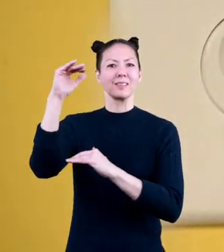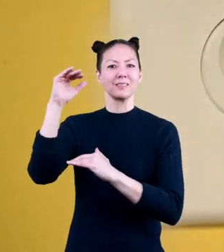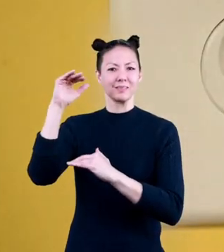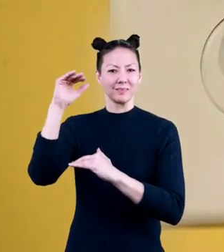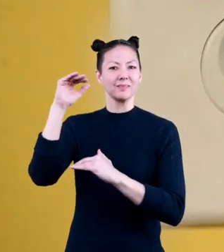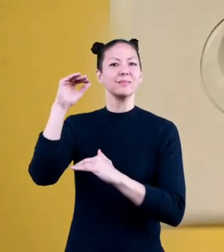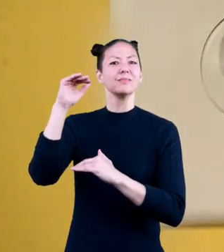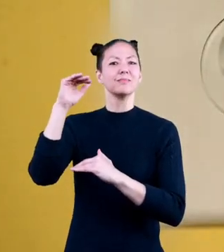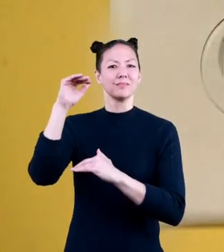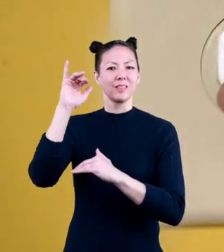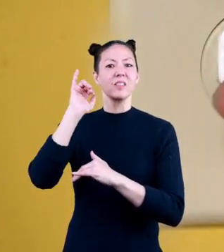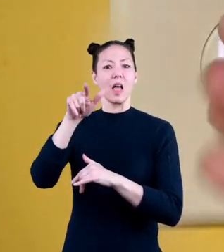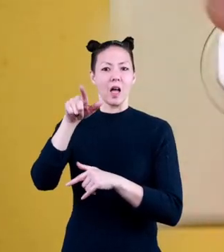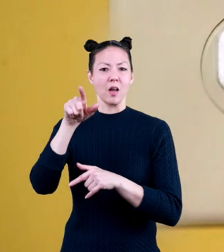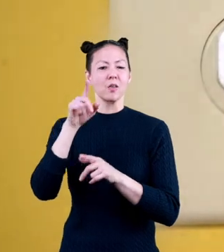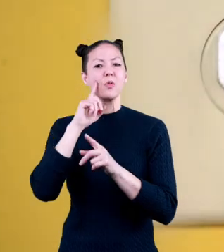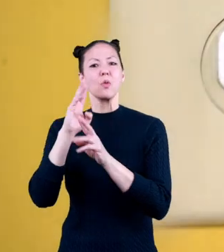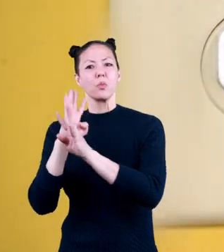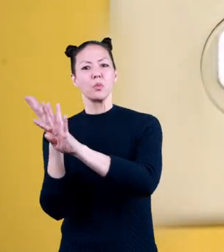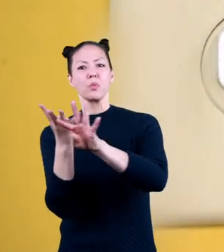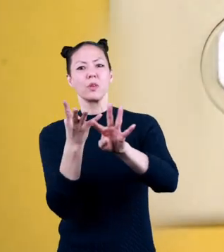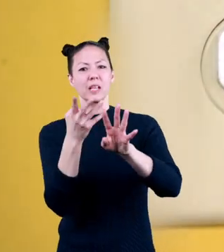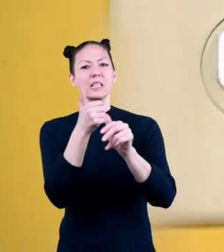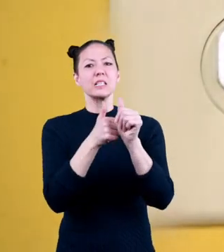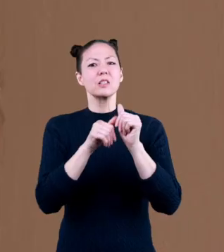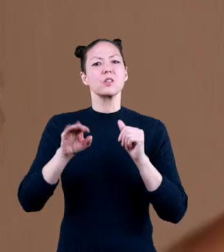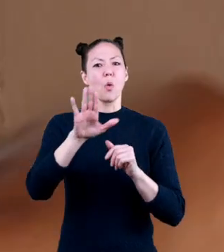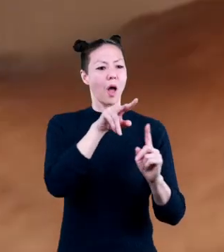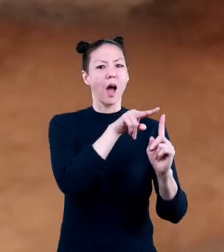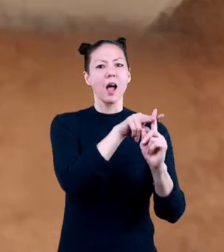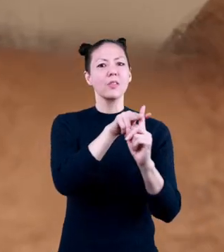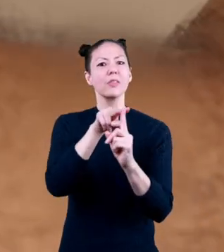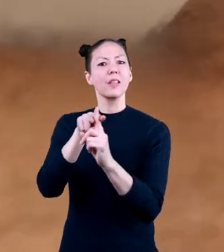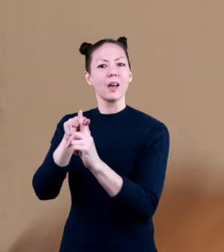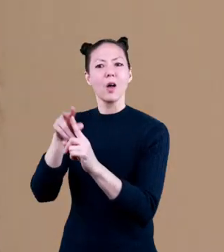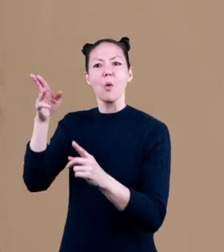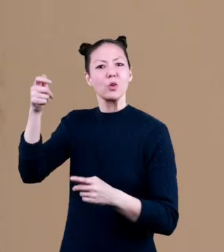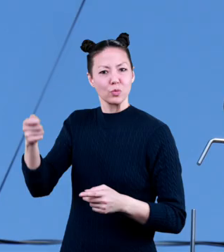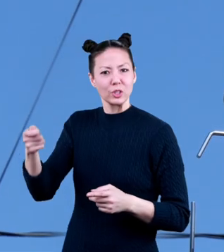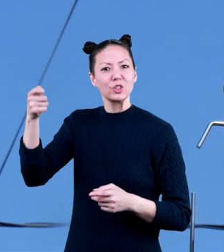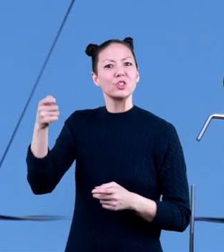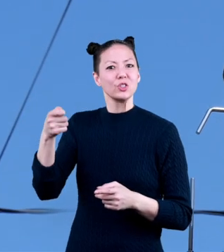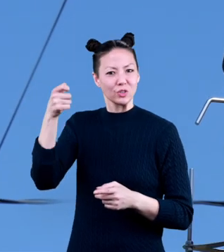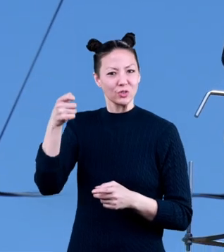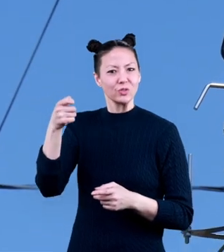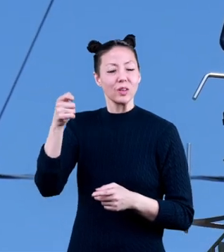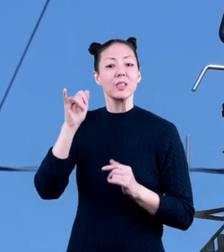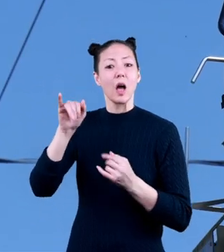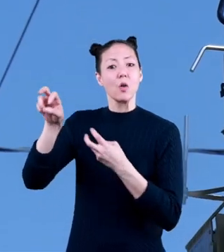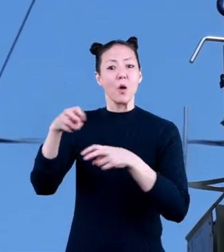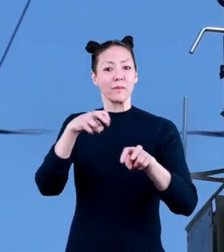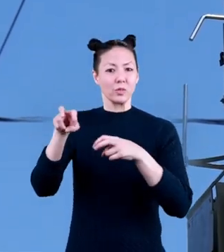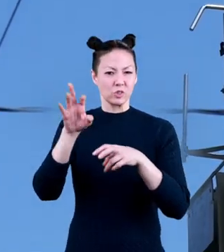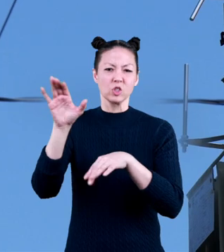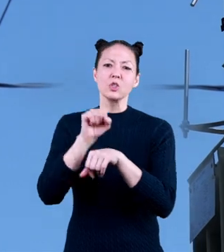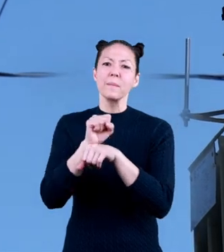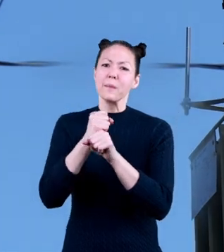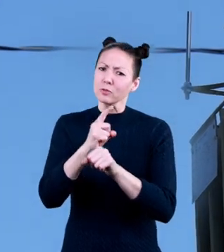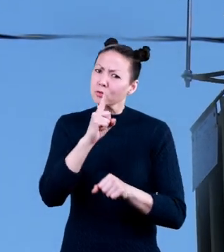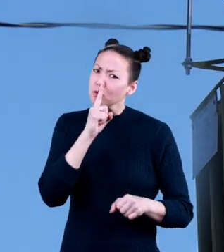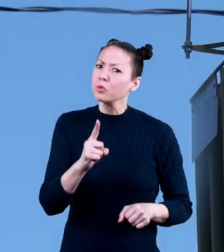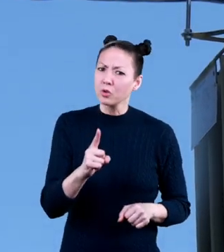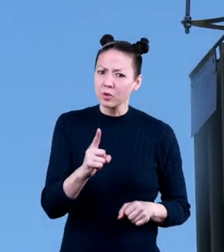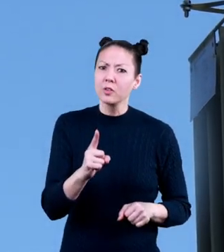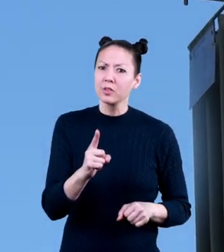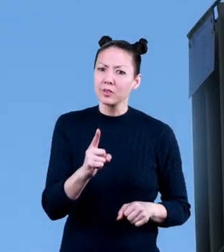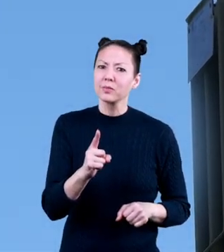routes the electric current to each of your outlets and switches. The transformer's job is to